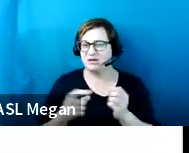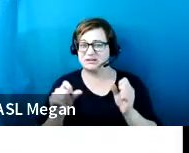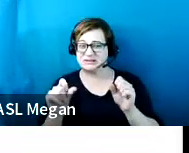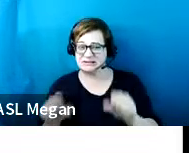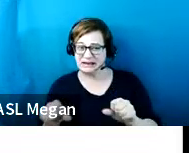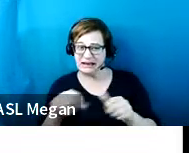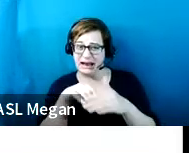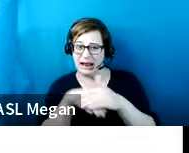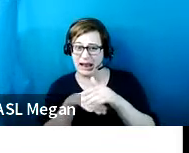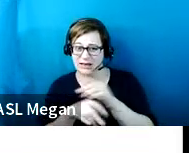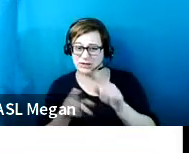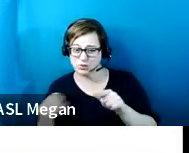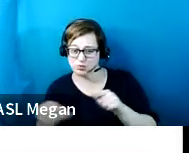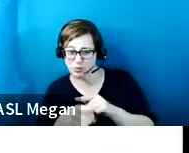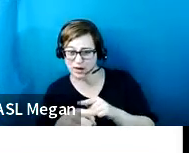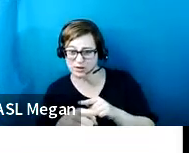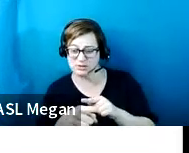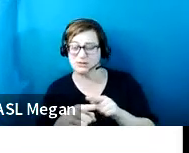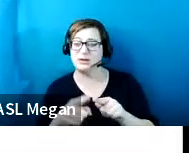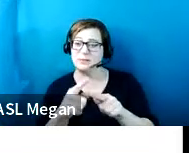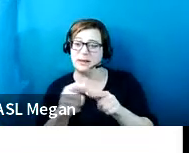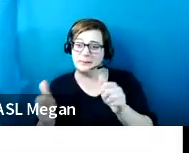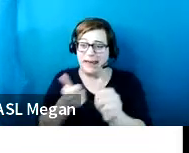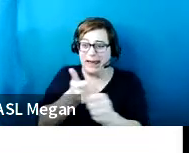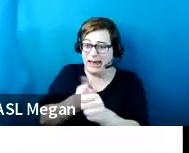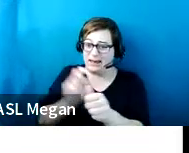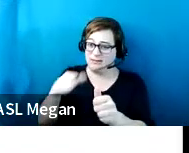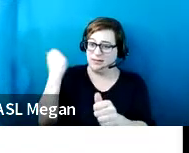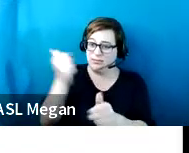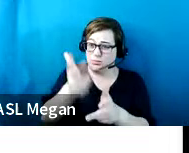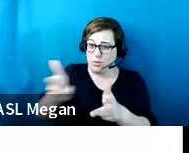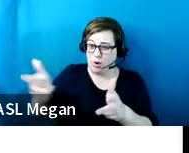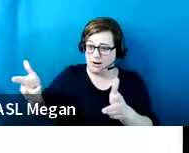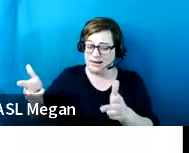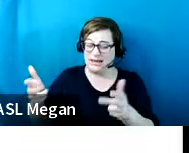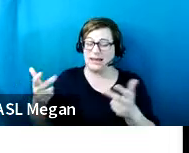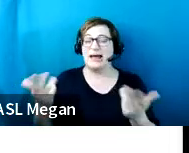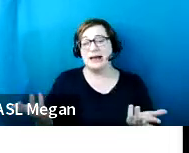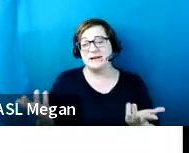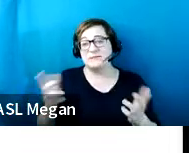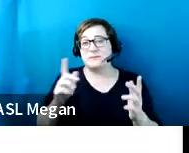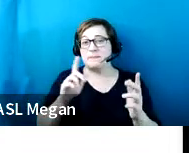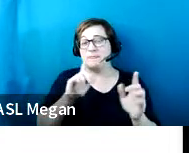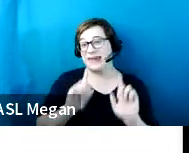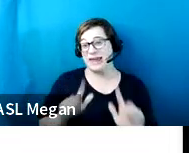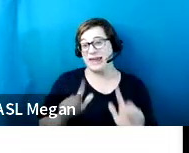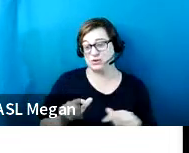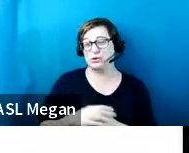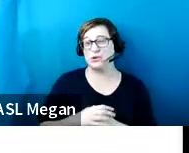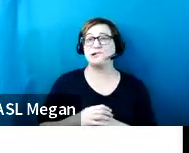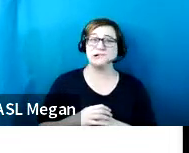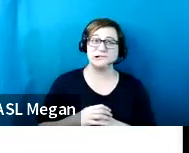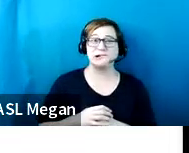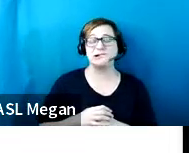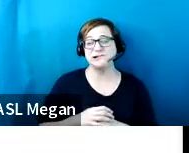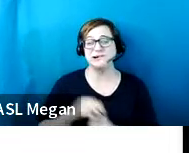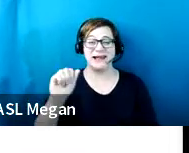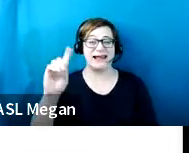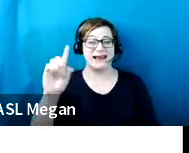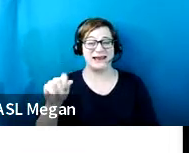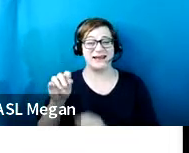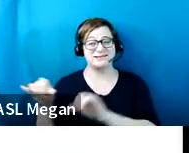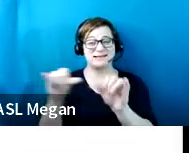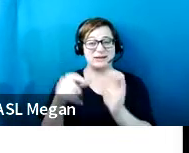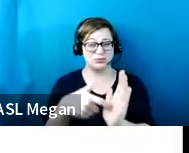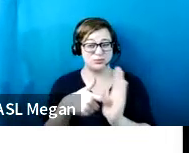routes run behind other parking spaces? And the answer is the ADA standards really require